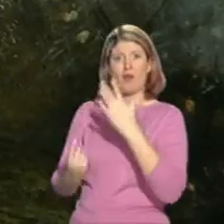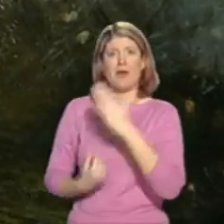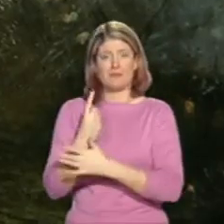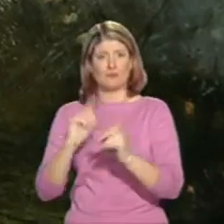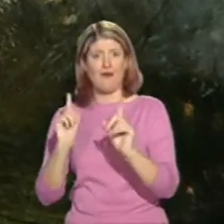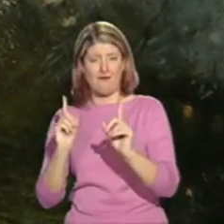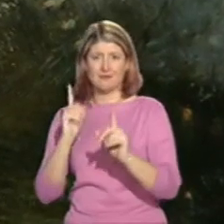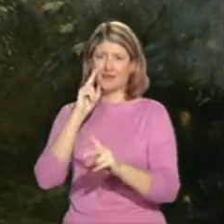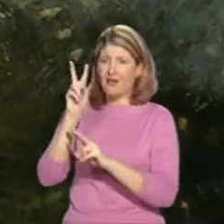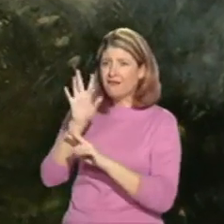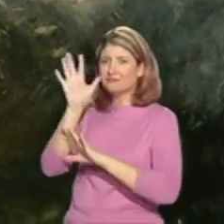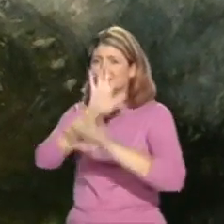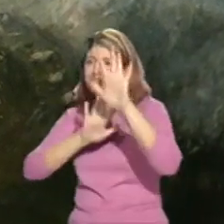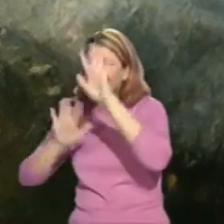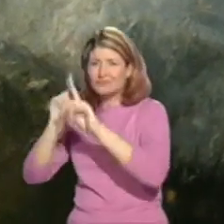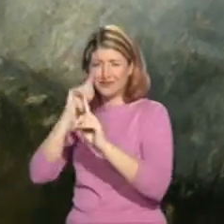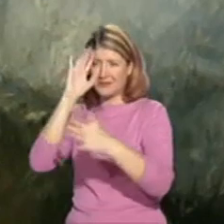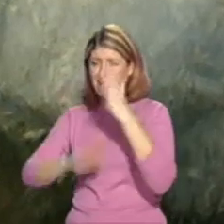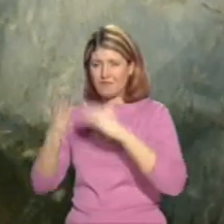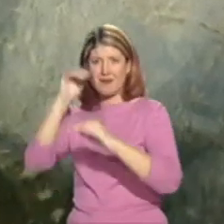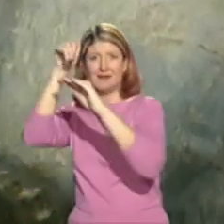but also to try and convey an experience from inside.